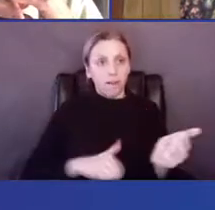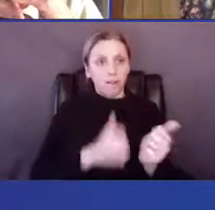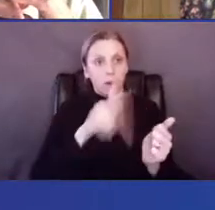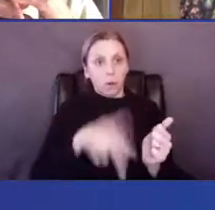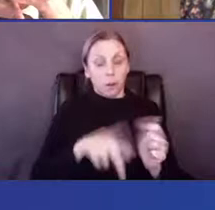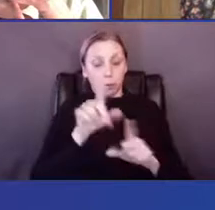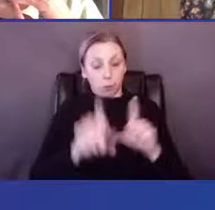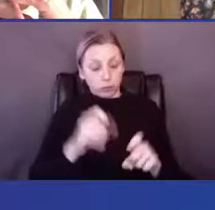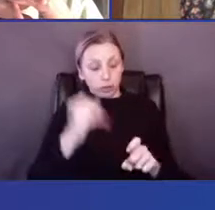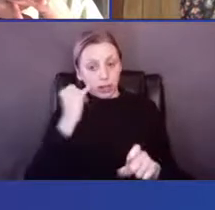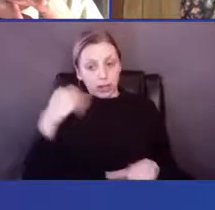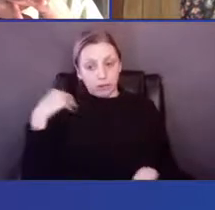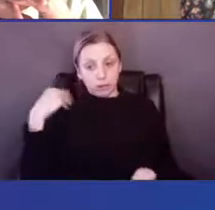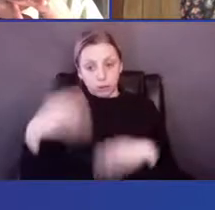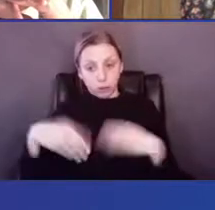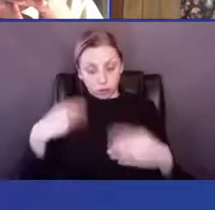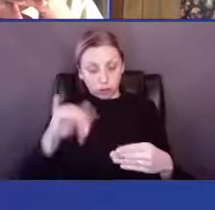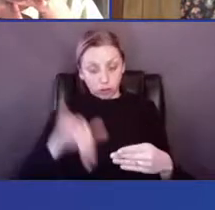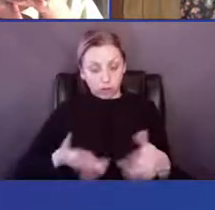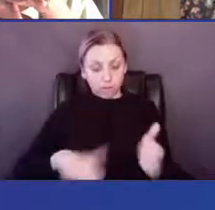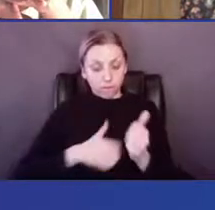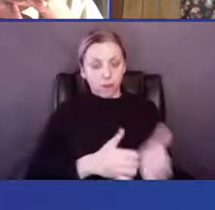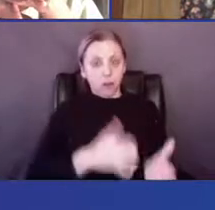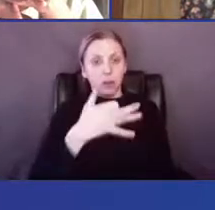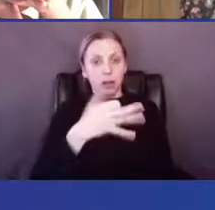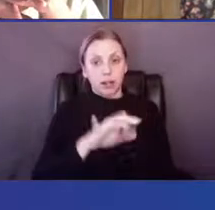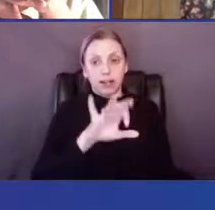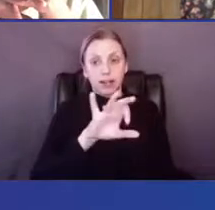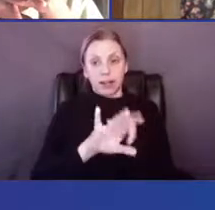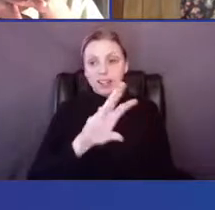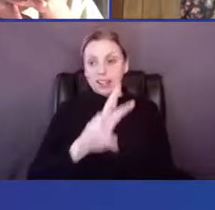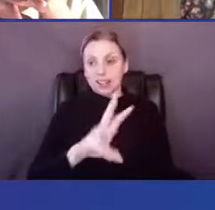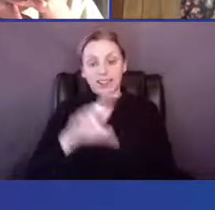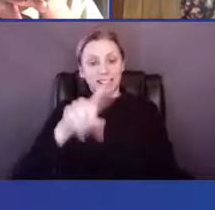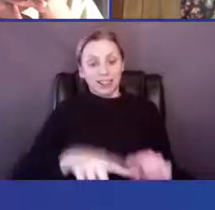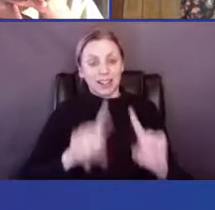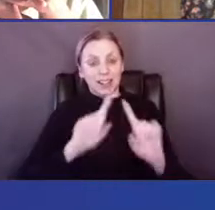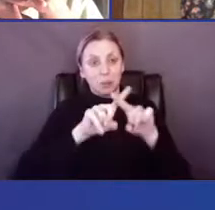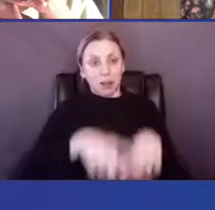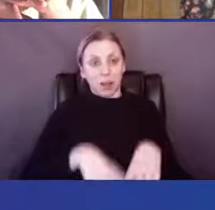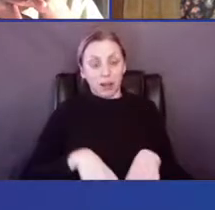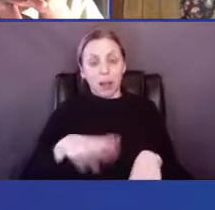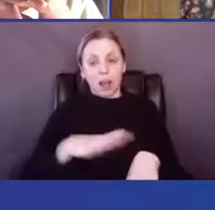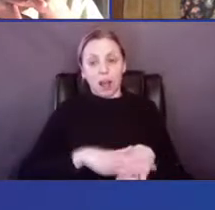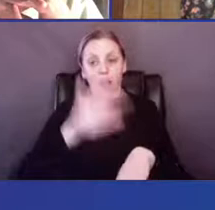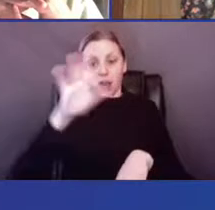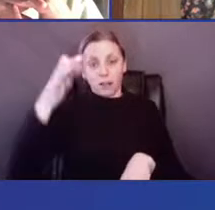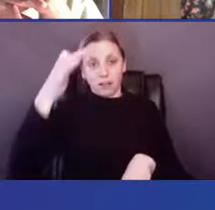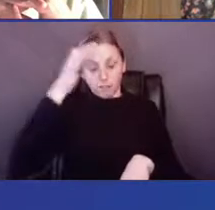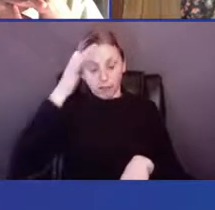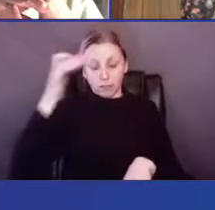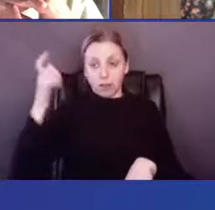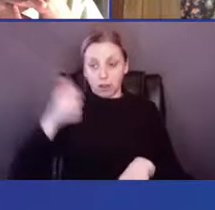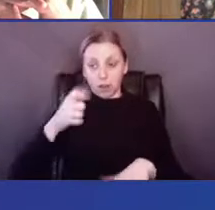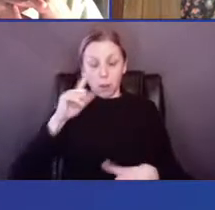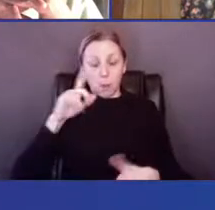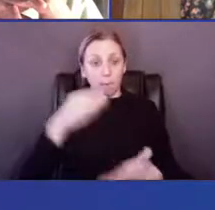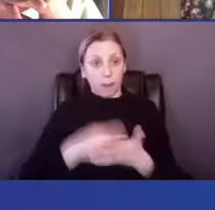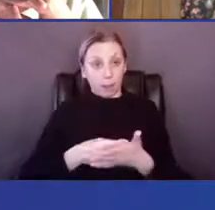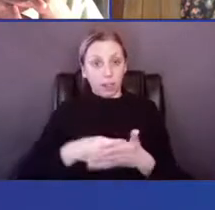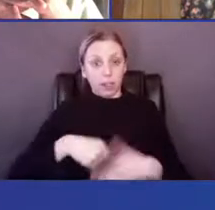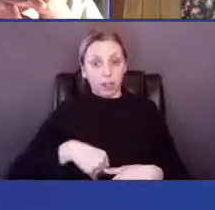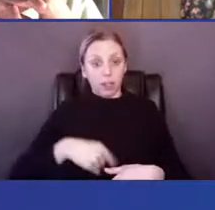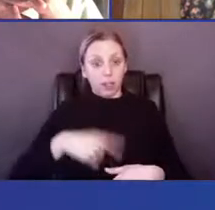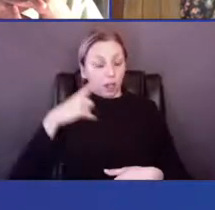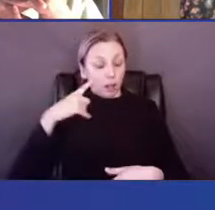If the generations that followed 1996 could no longer depend on federal subsidies to presenters to